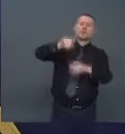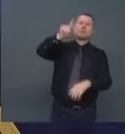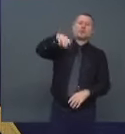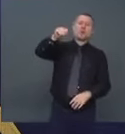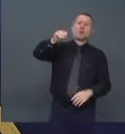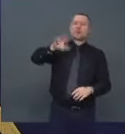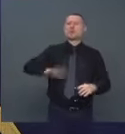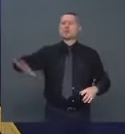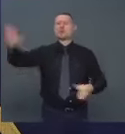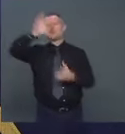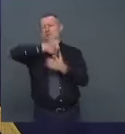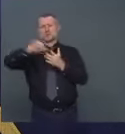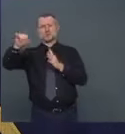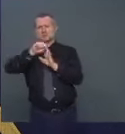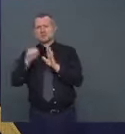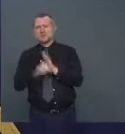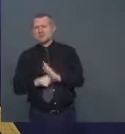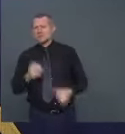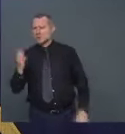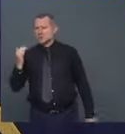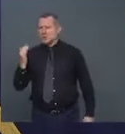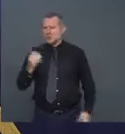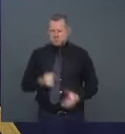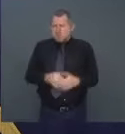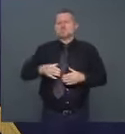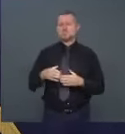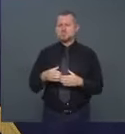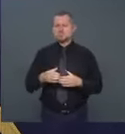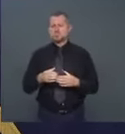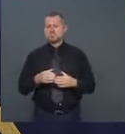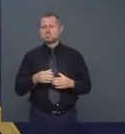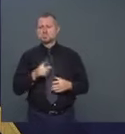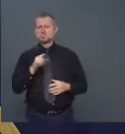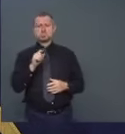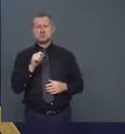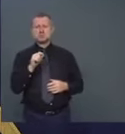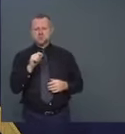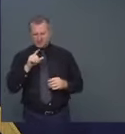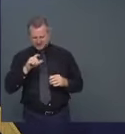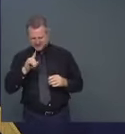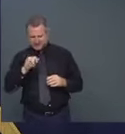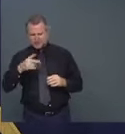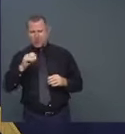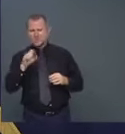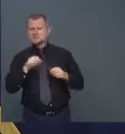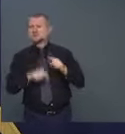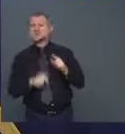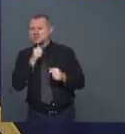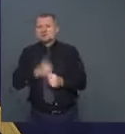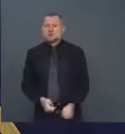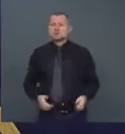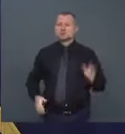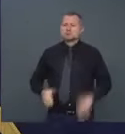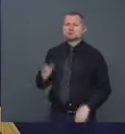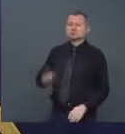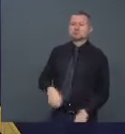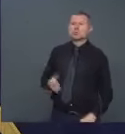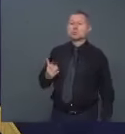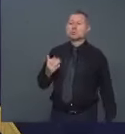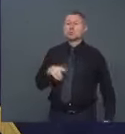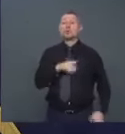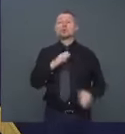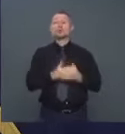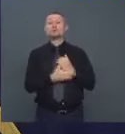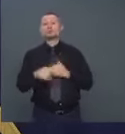happened in these clusters? There wasn't compliance. And the city didn't enforce it. And Orange County